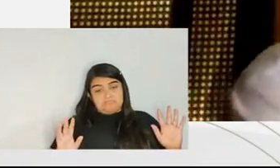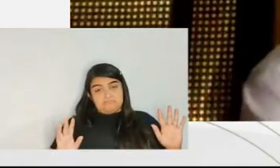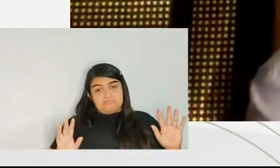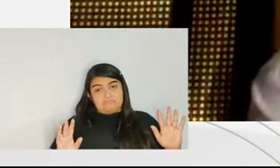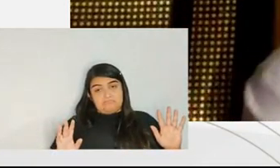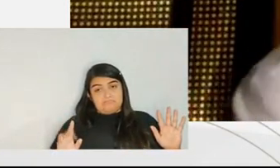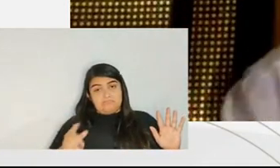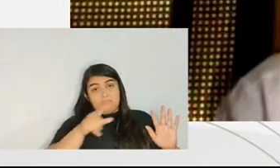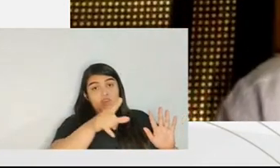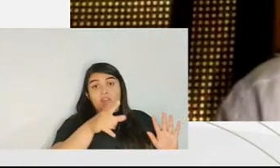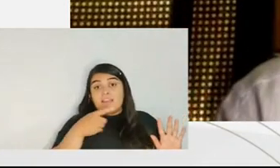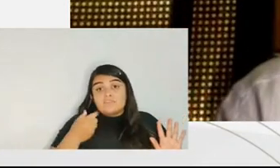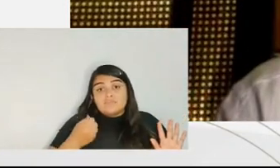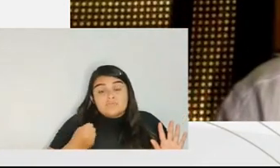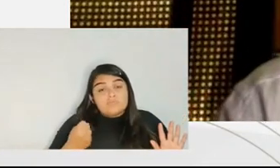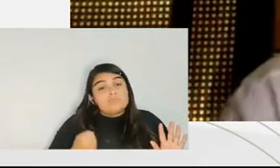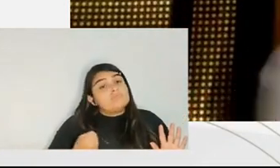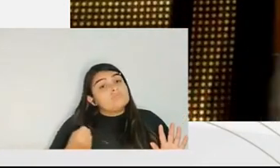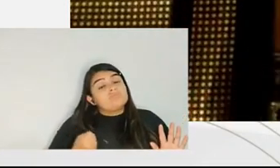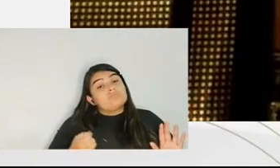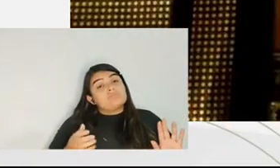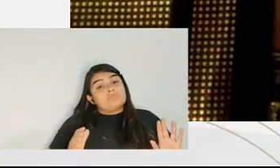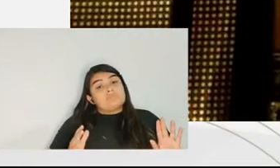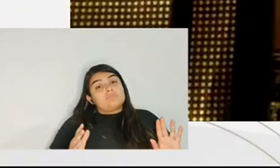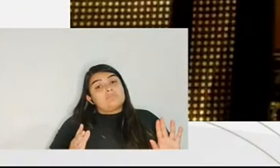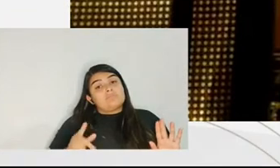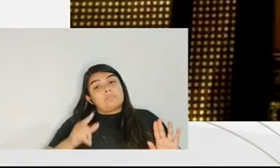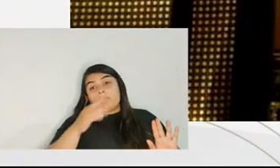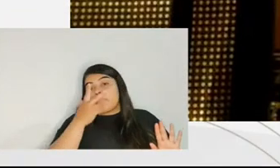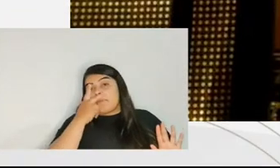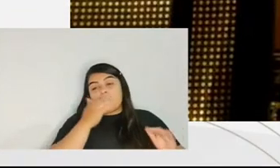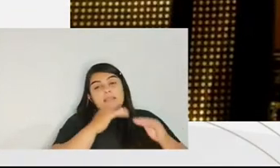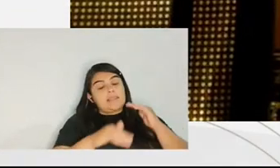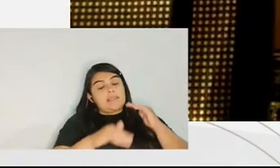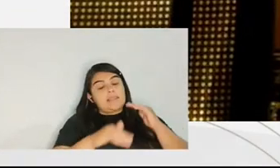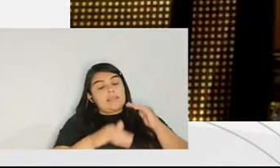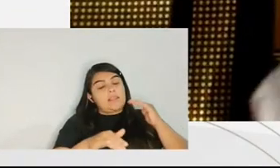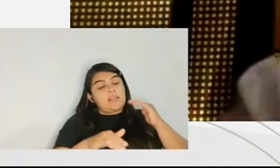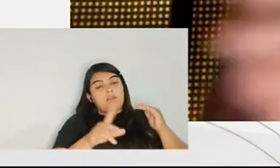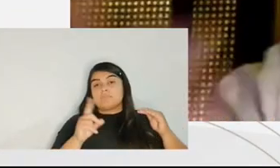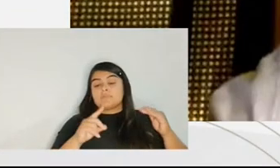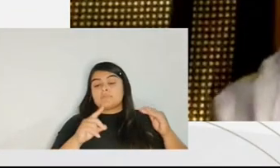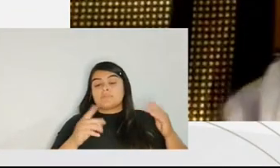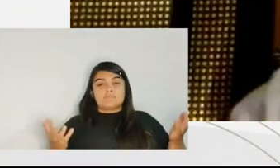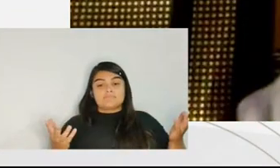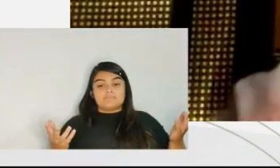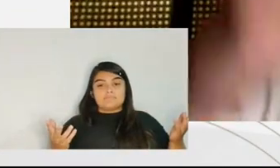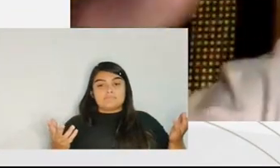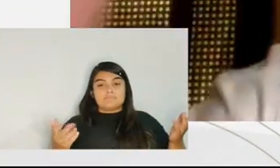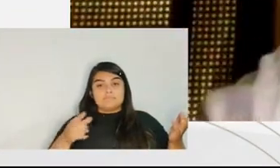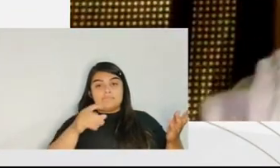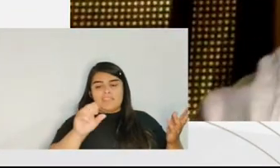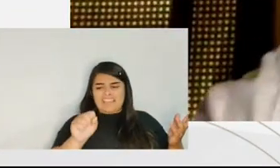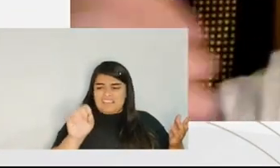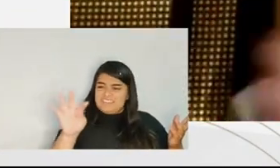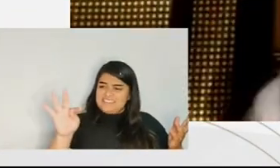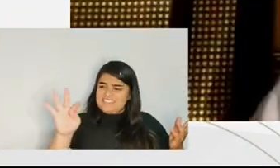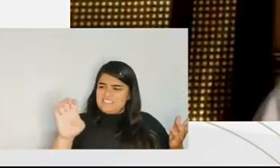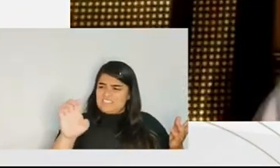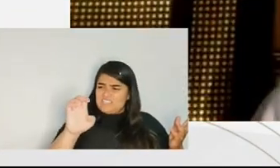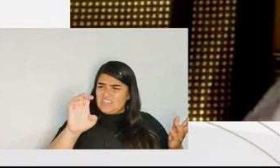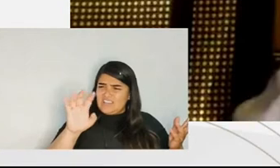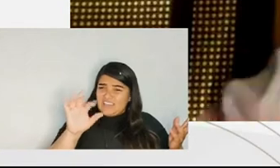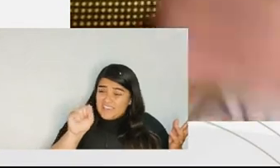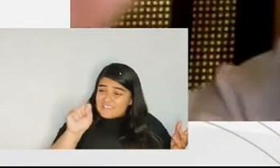so those numbers are going against uh what the